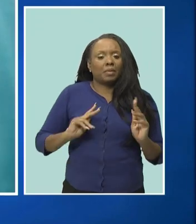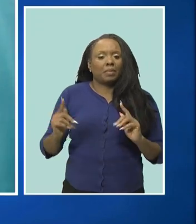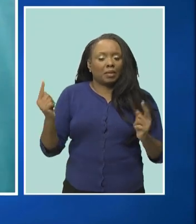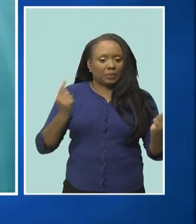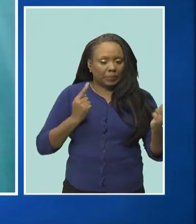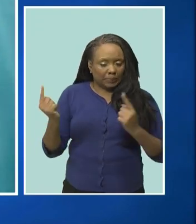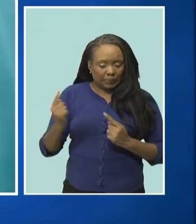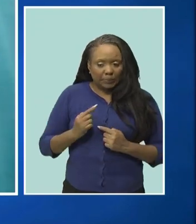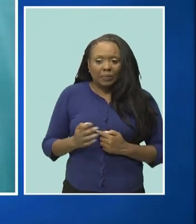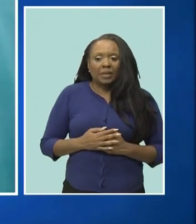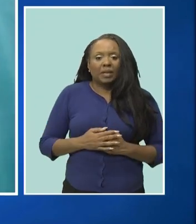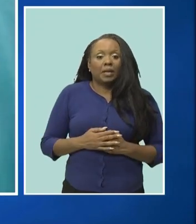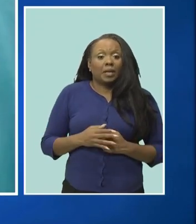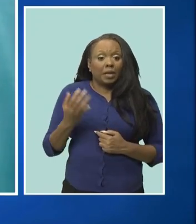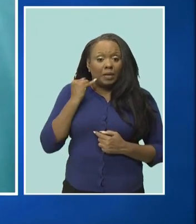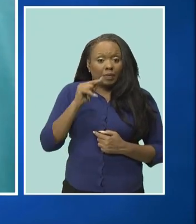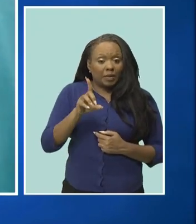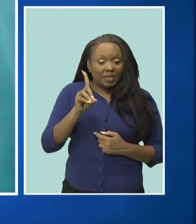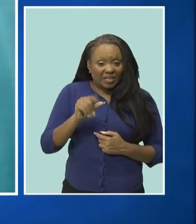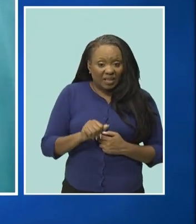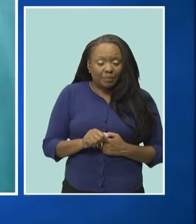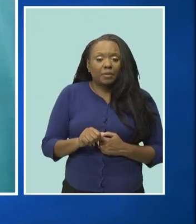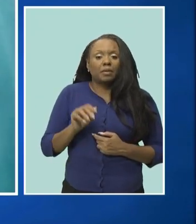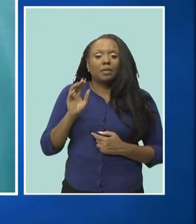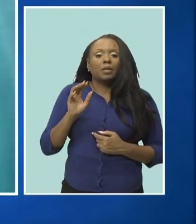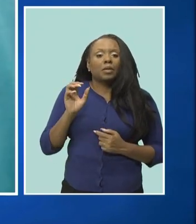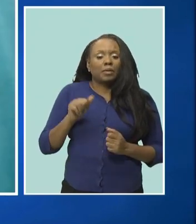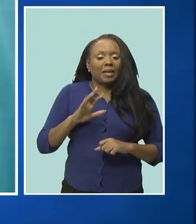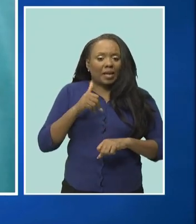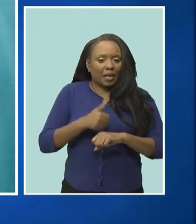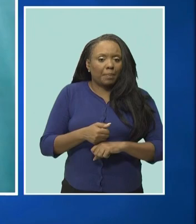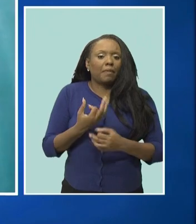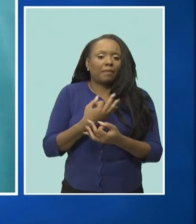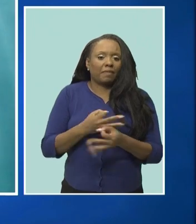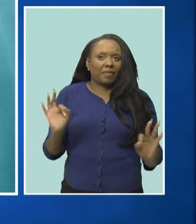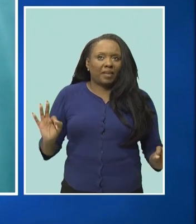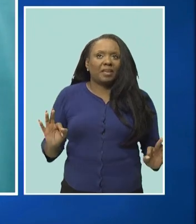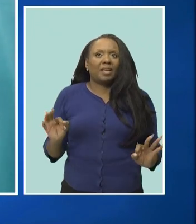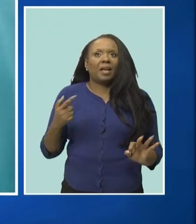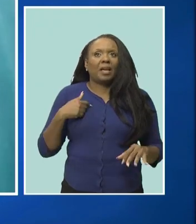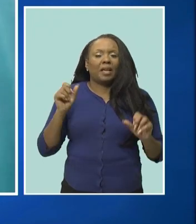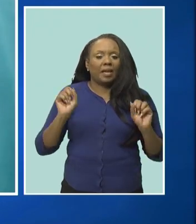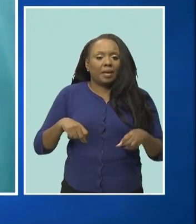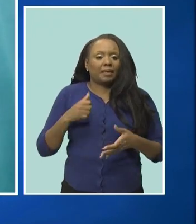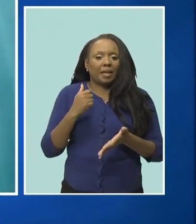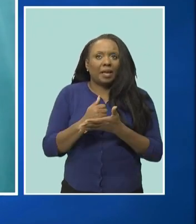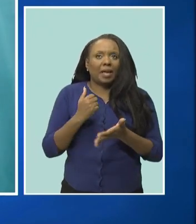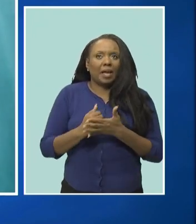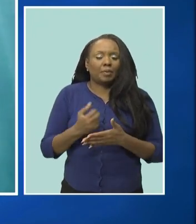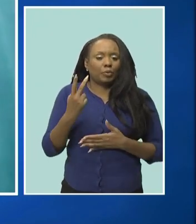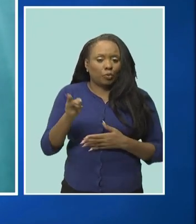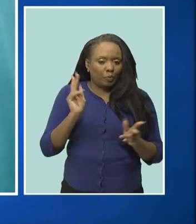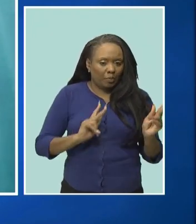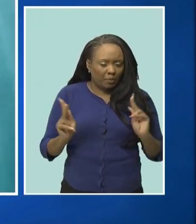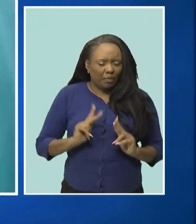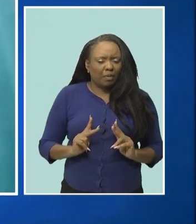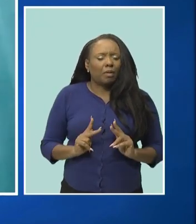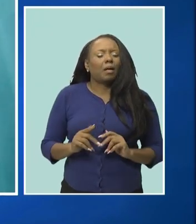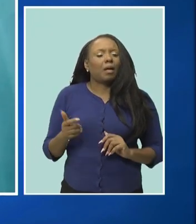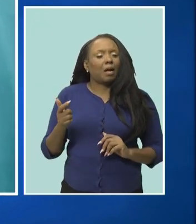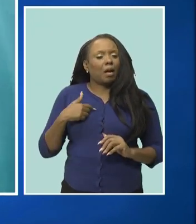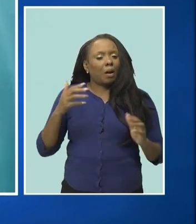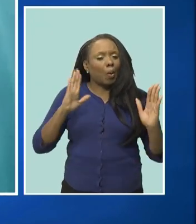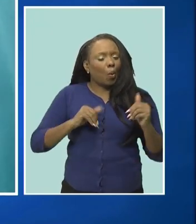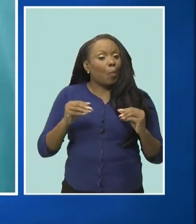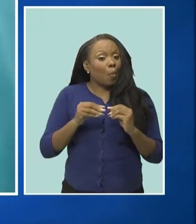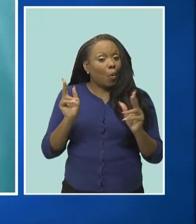free persons reach out and i was able to help two persons but i am hoping that more persons could